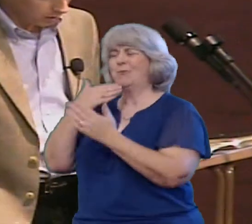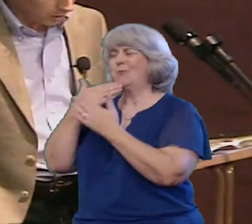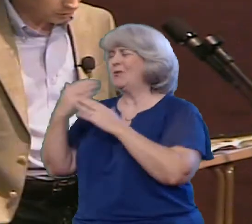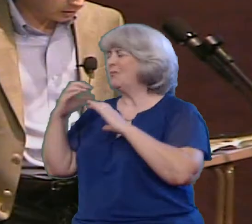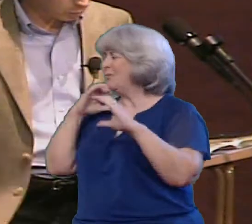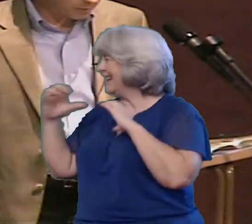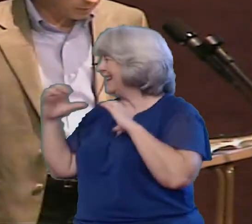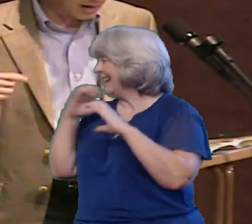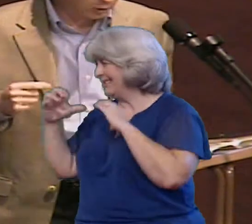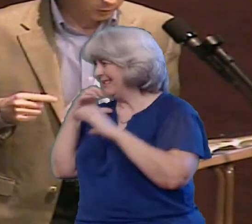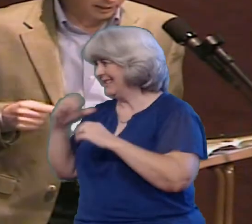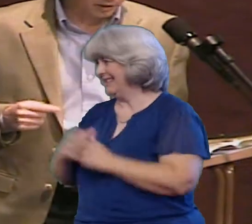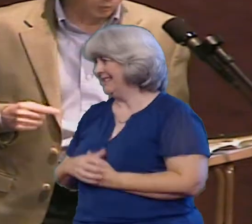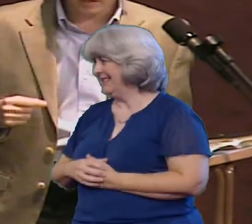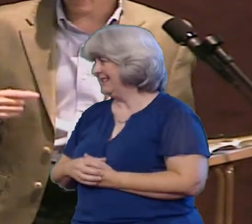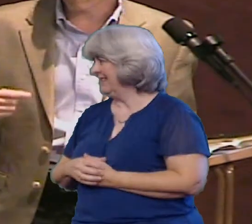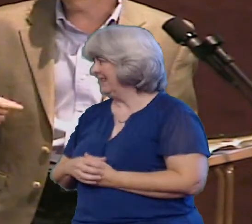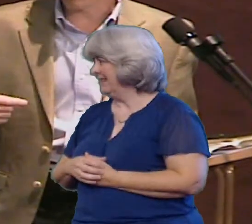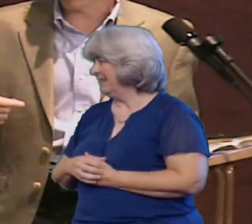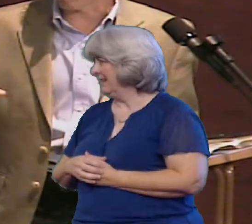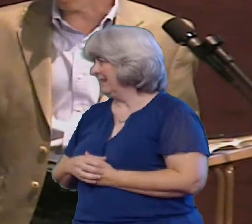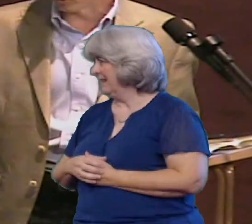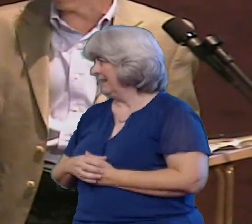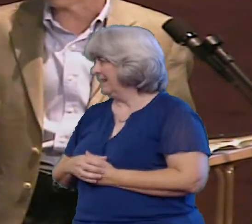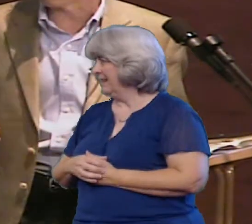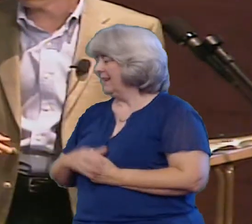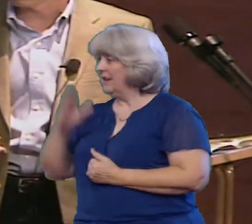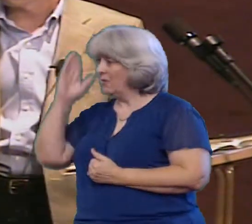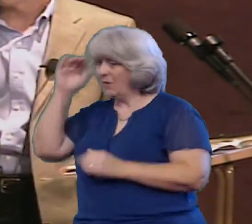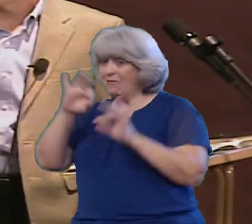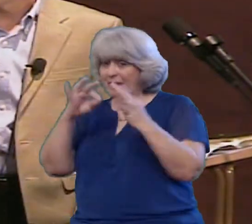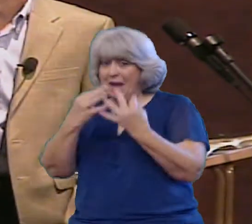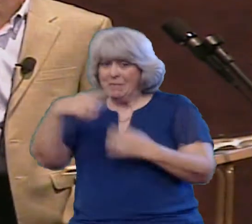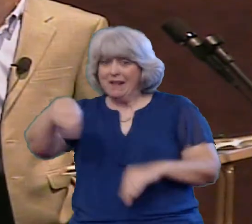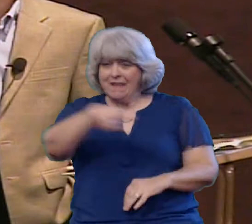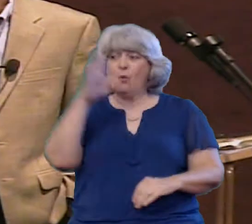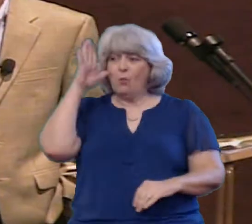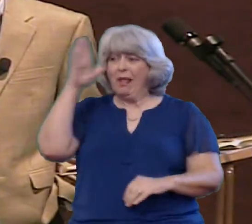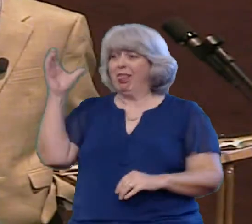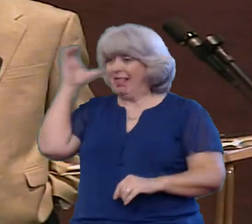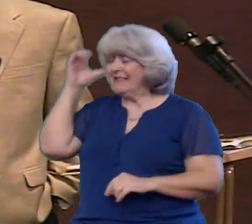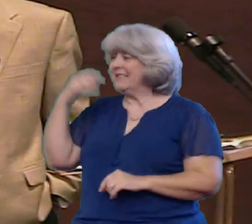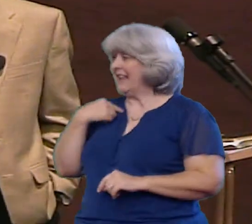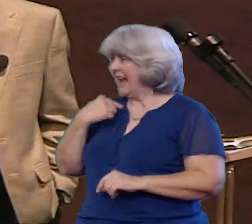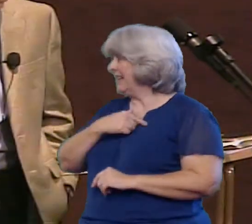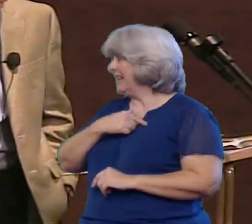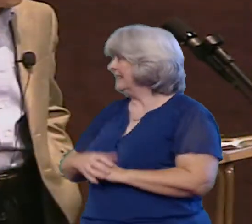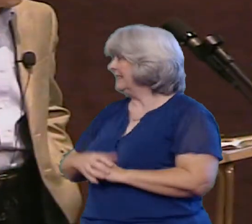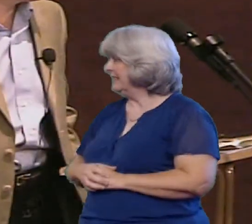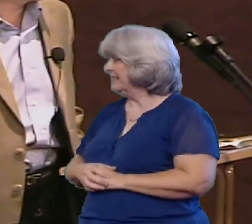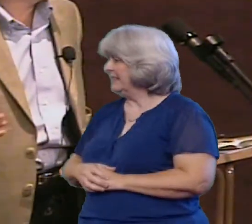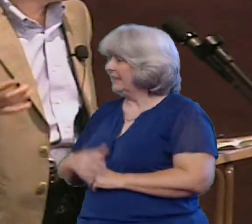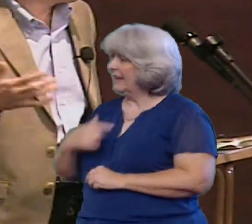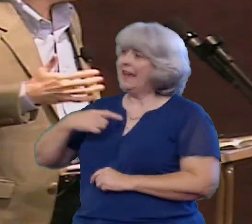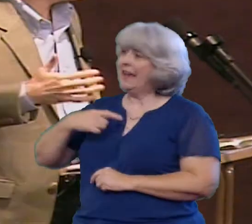You see, sometimes we forget that we have our families that will listen When we need a shoulder to cry on or an ear to listen We have family